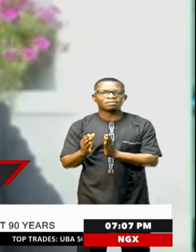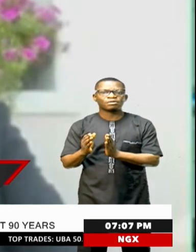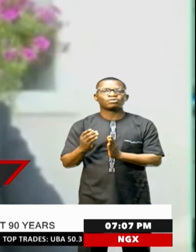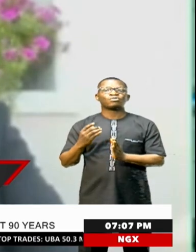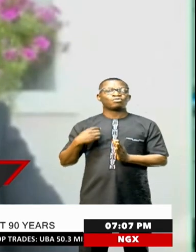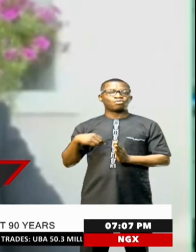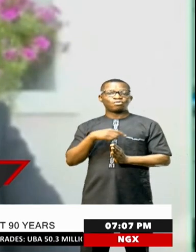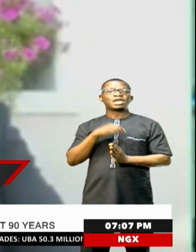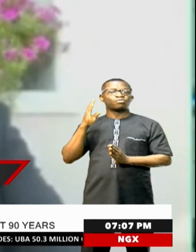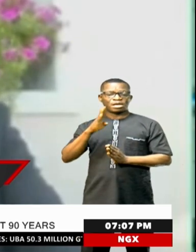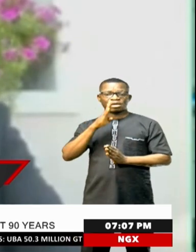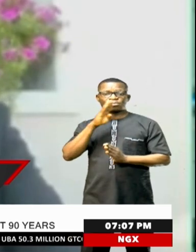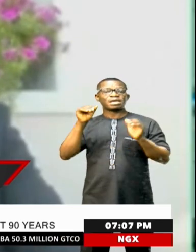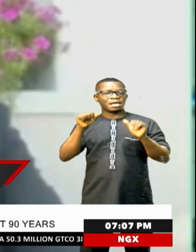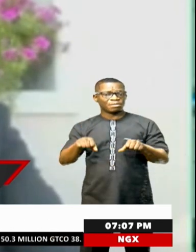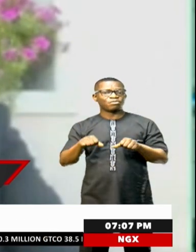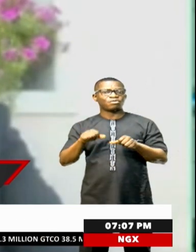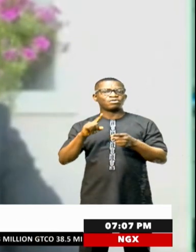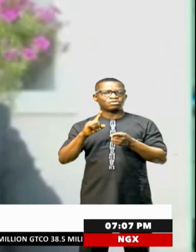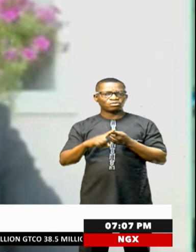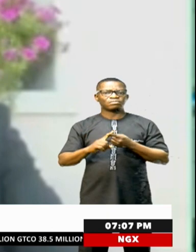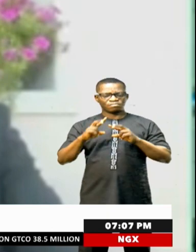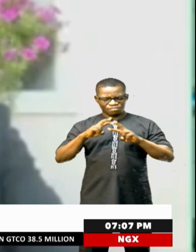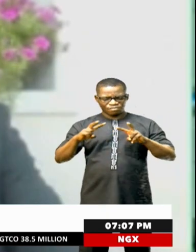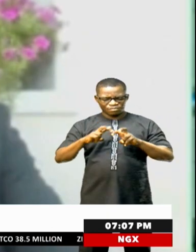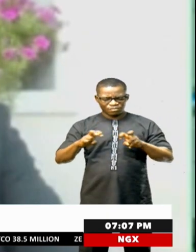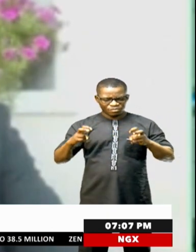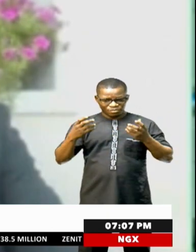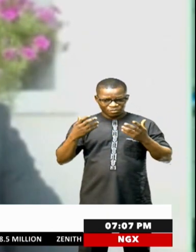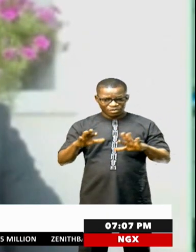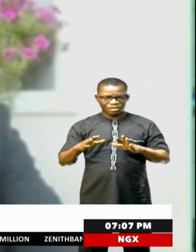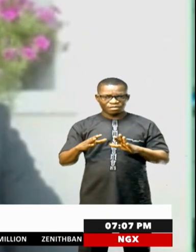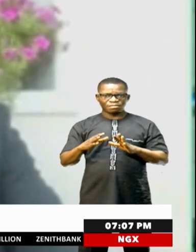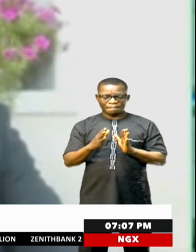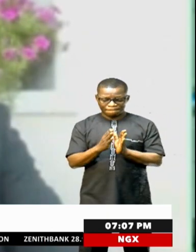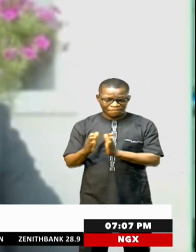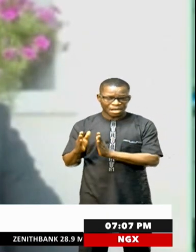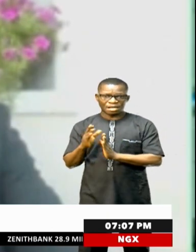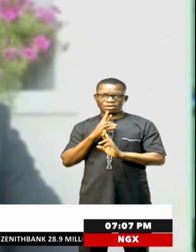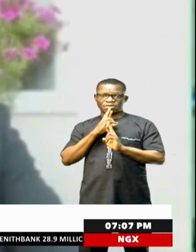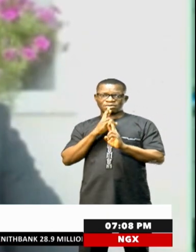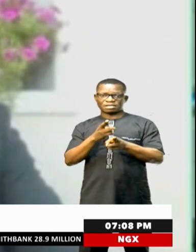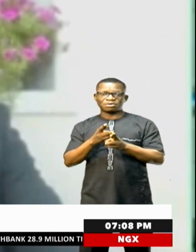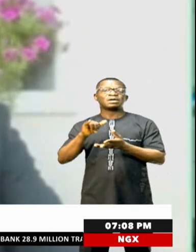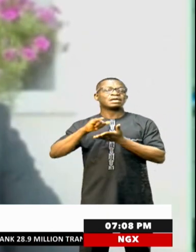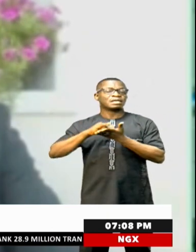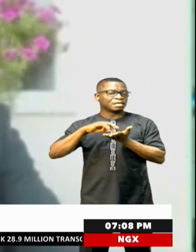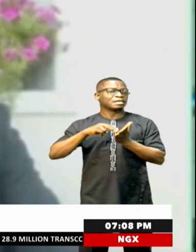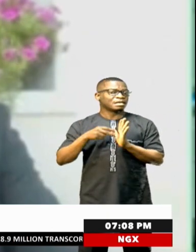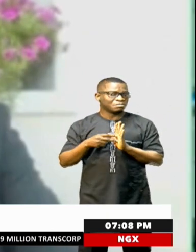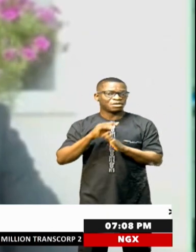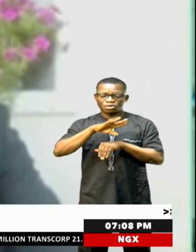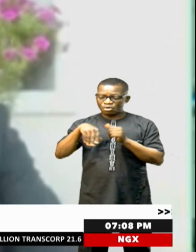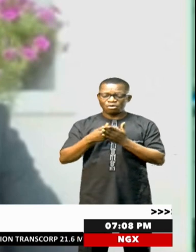be able to finalize a joint response plan coming from all